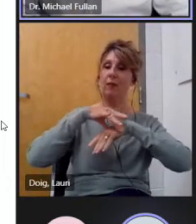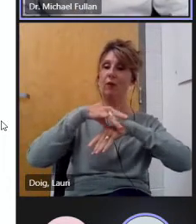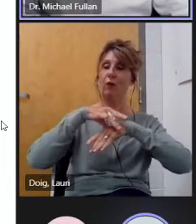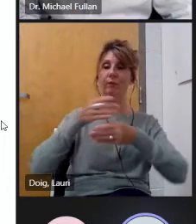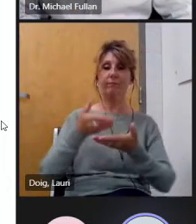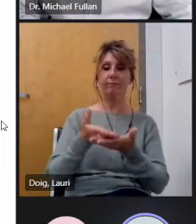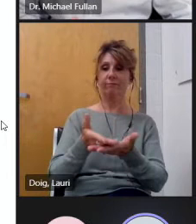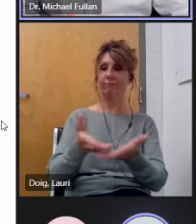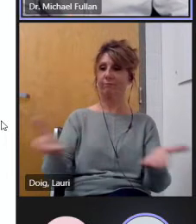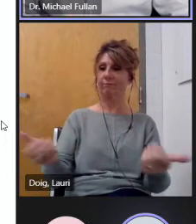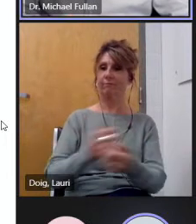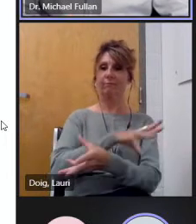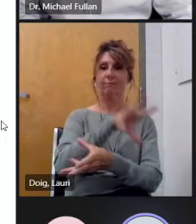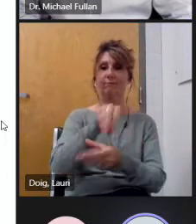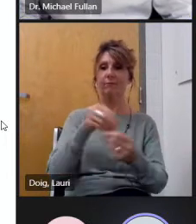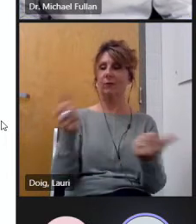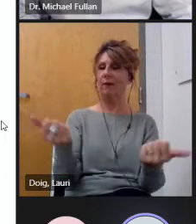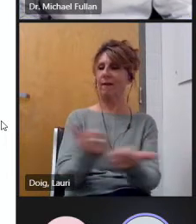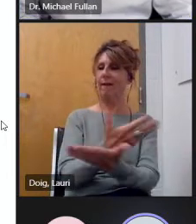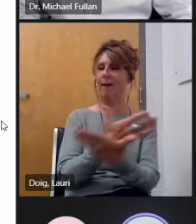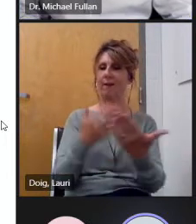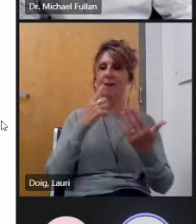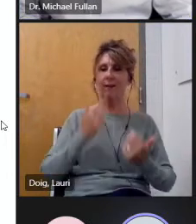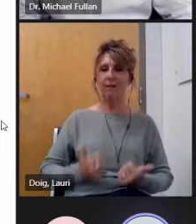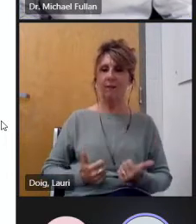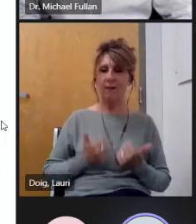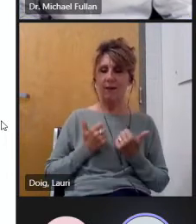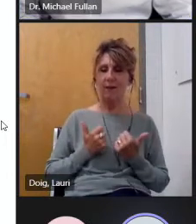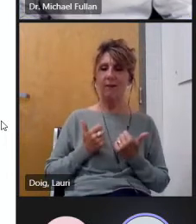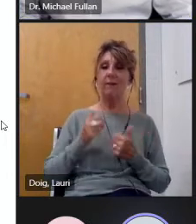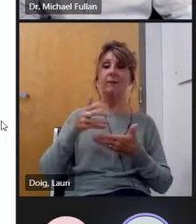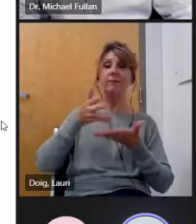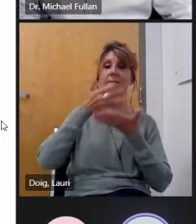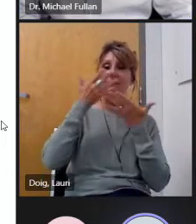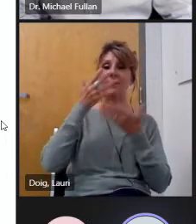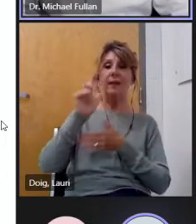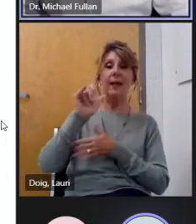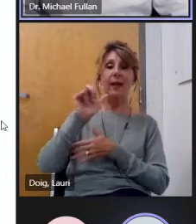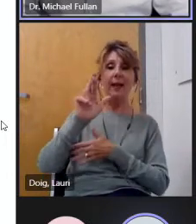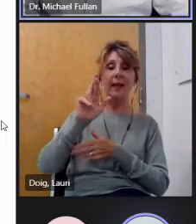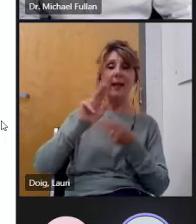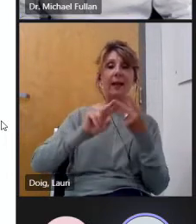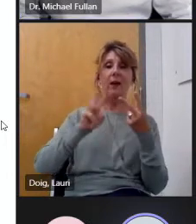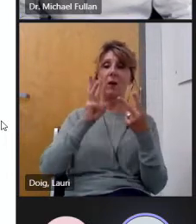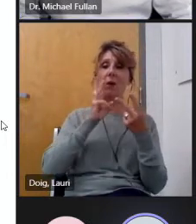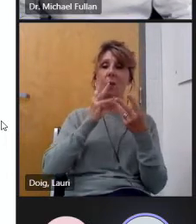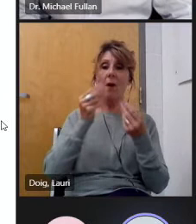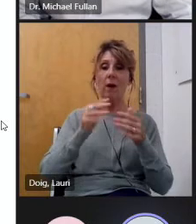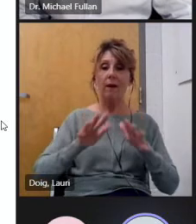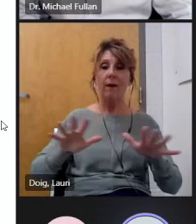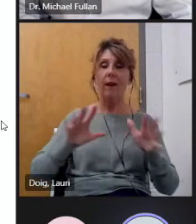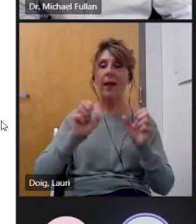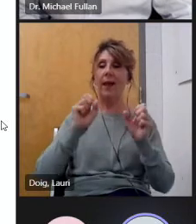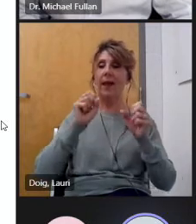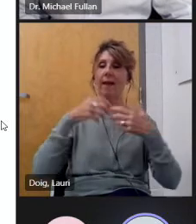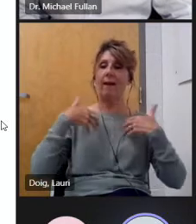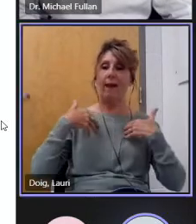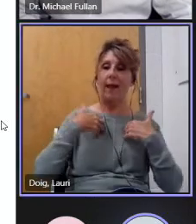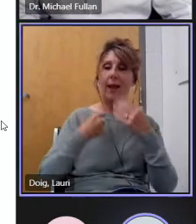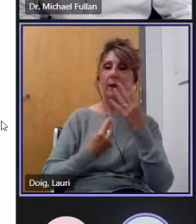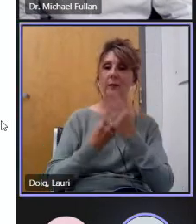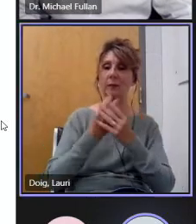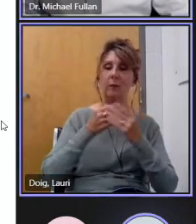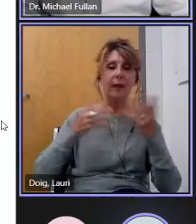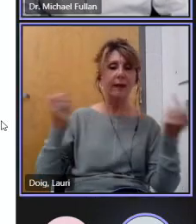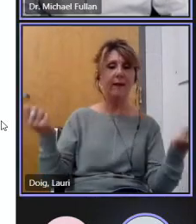for life air water land and all of creation we acknowledge that this land surrounded